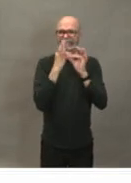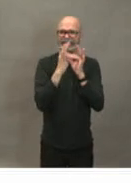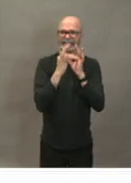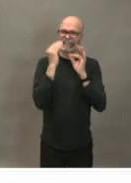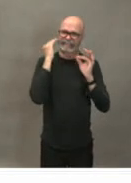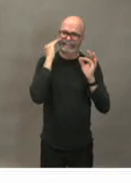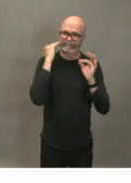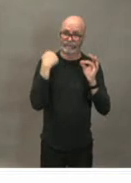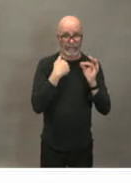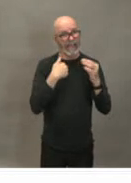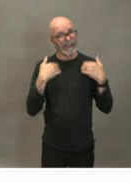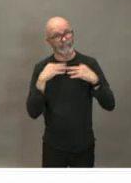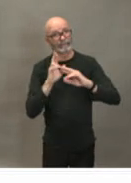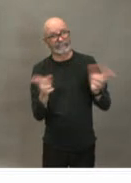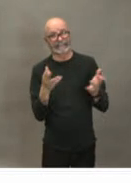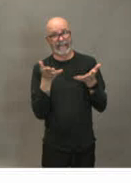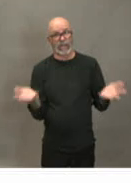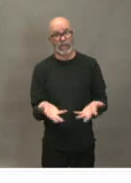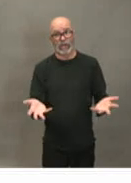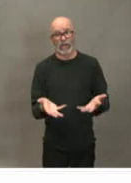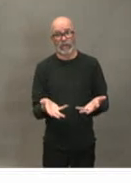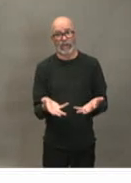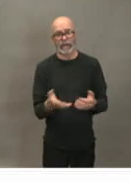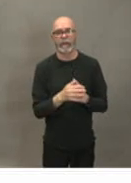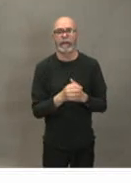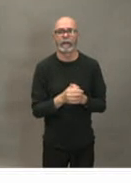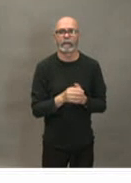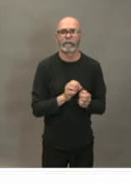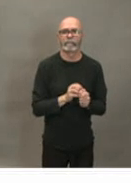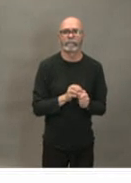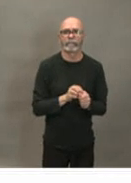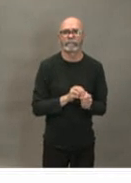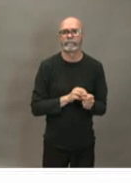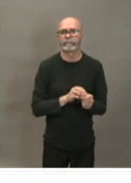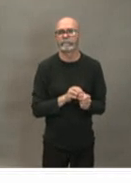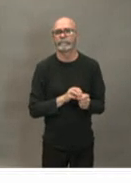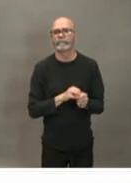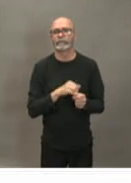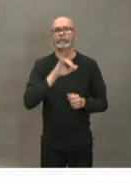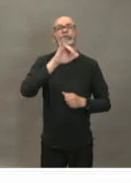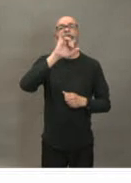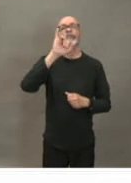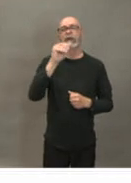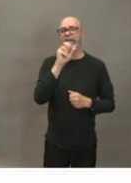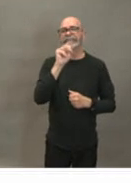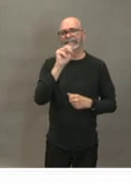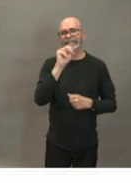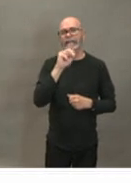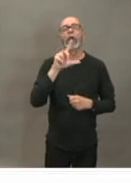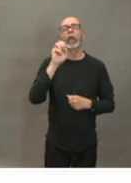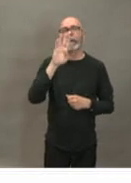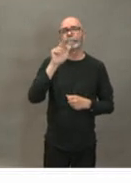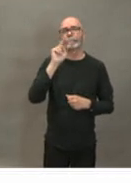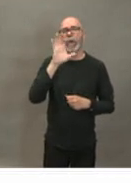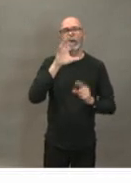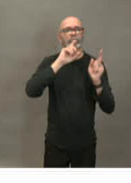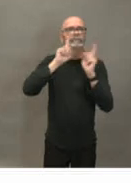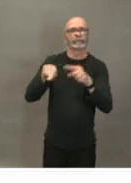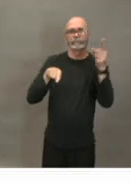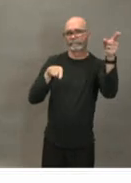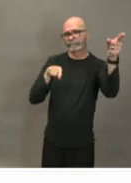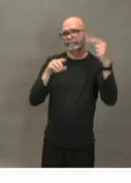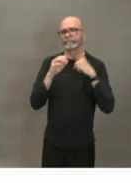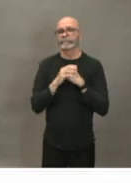have them yes i mean every person under investigation gets tested with a a method that is in